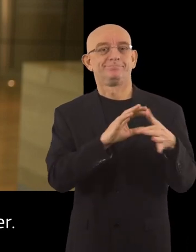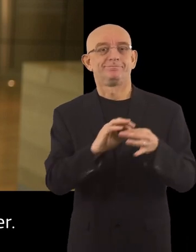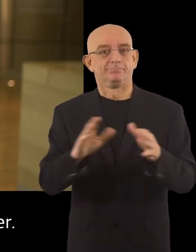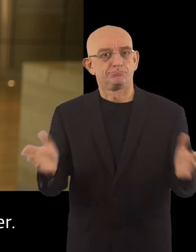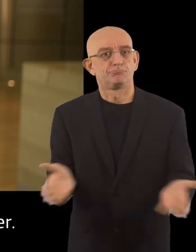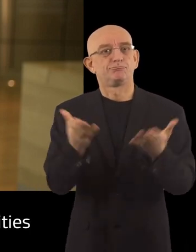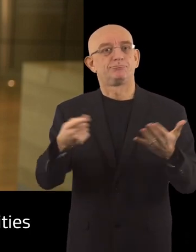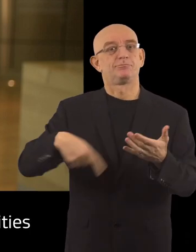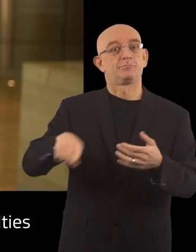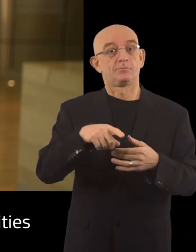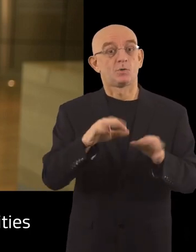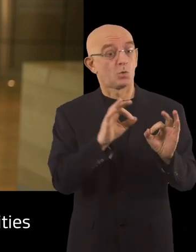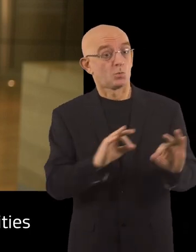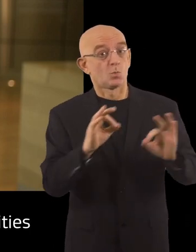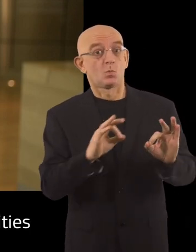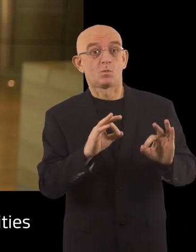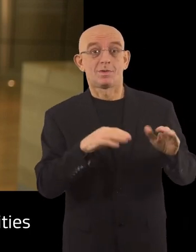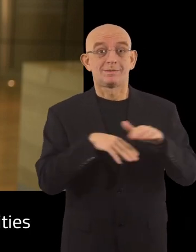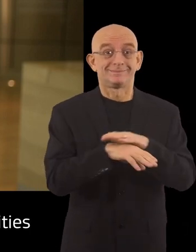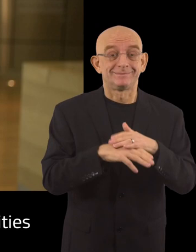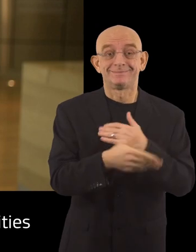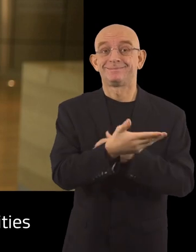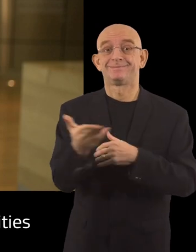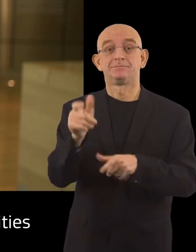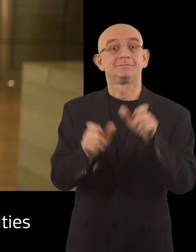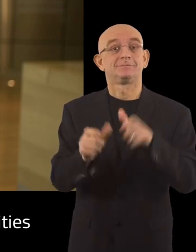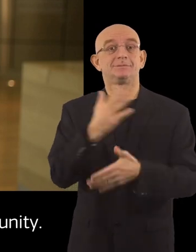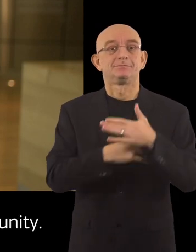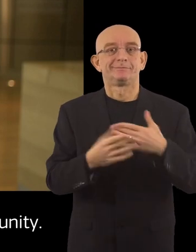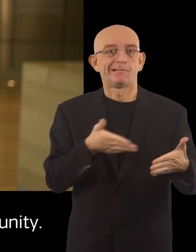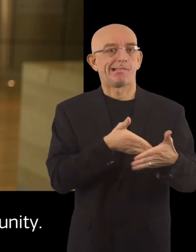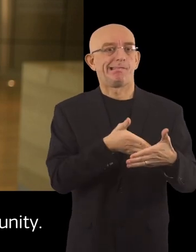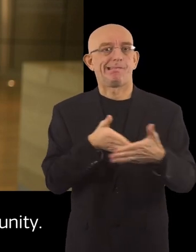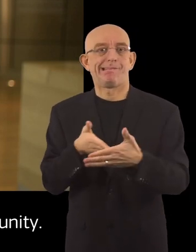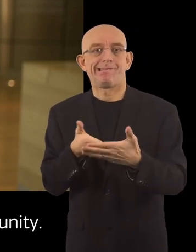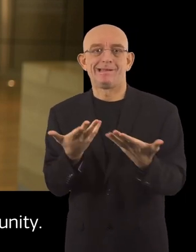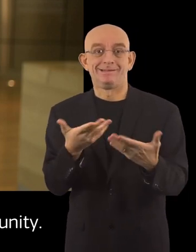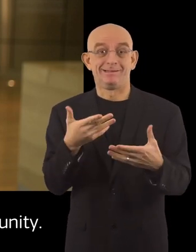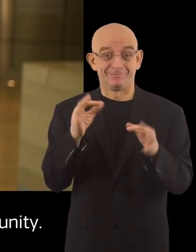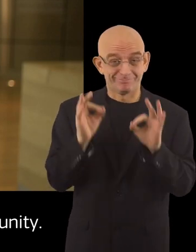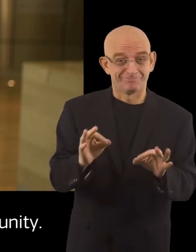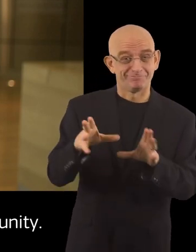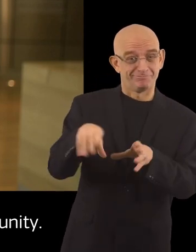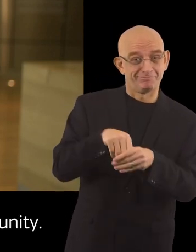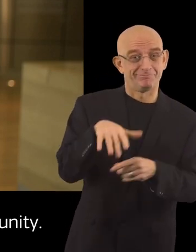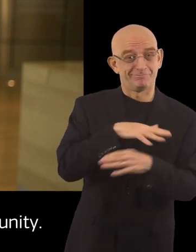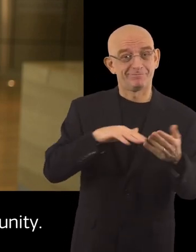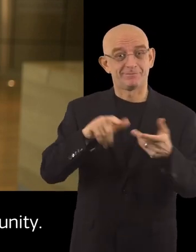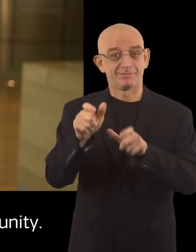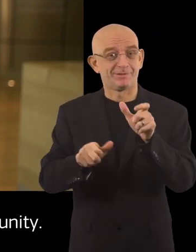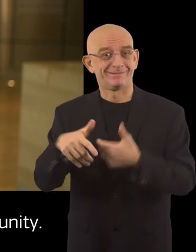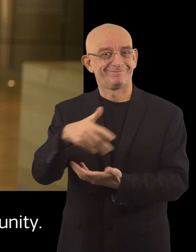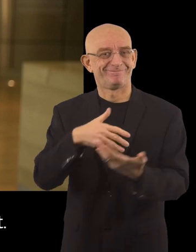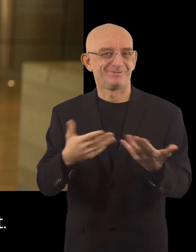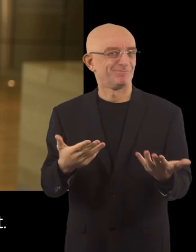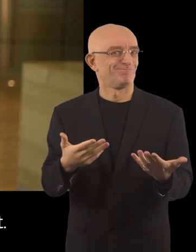an enabler. Without accessibility, persons with disabilities cannot engage meaningfully in their community.